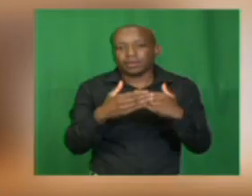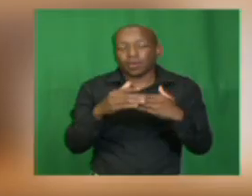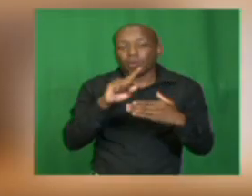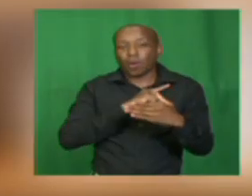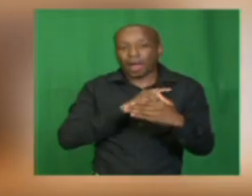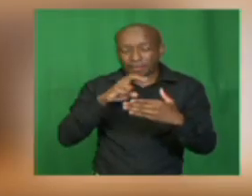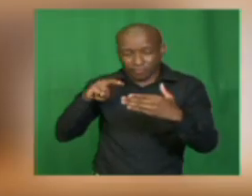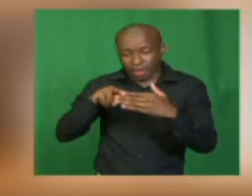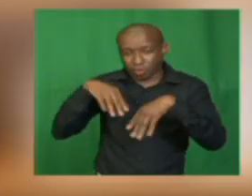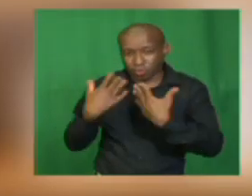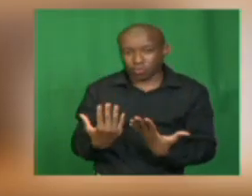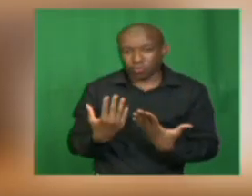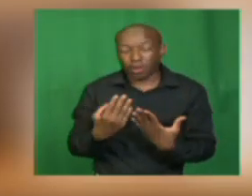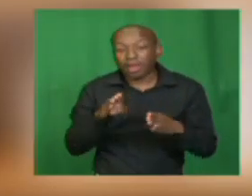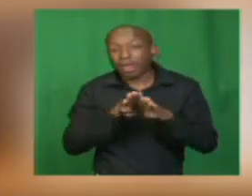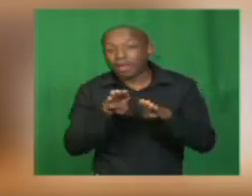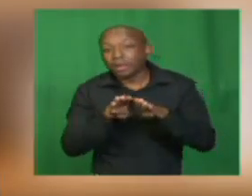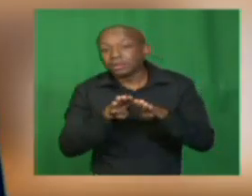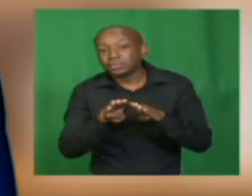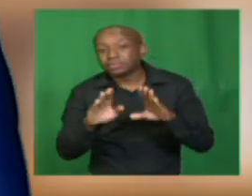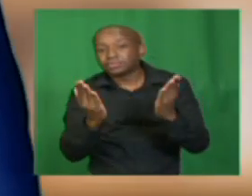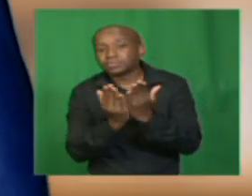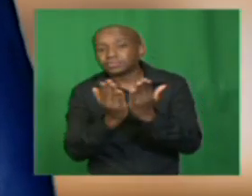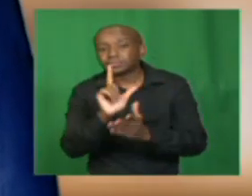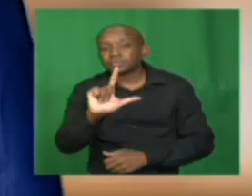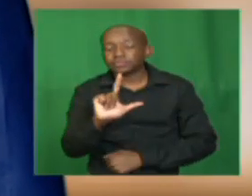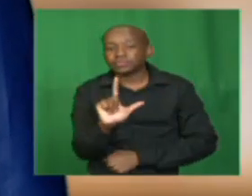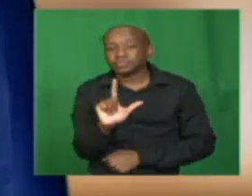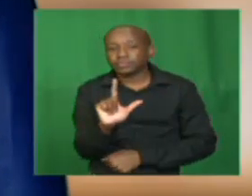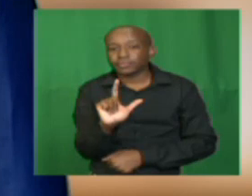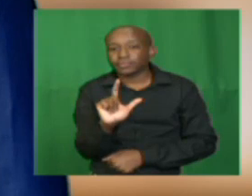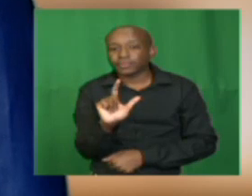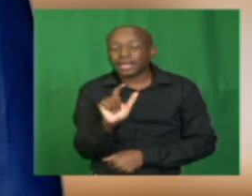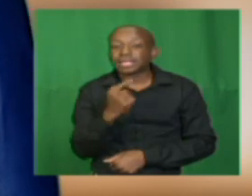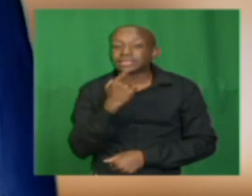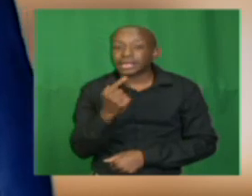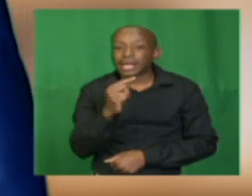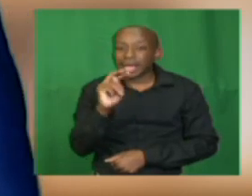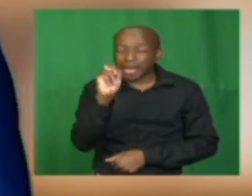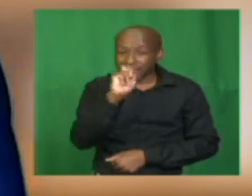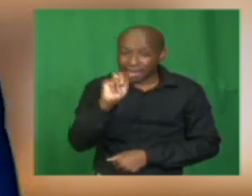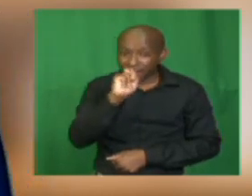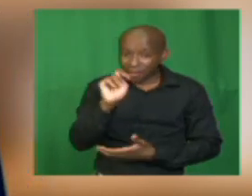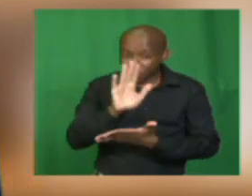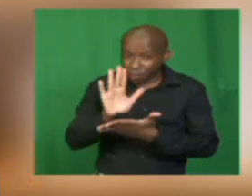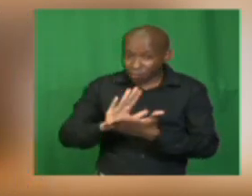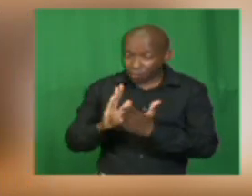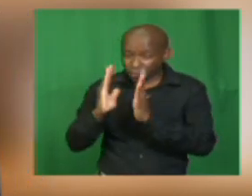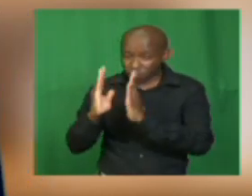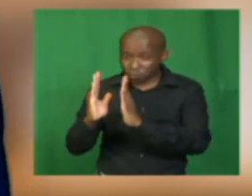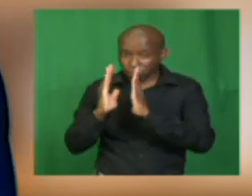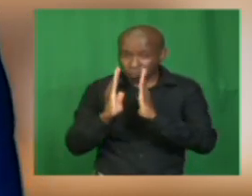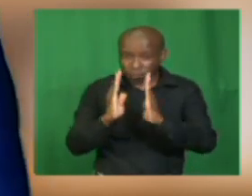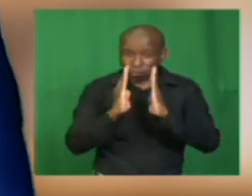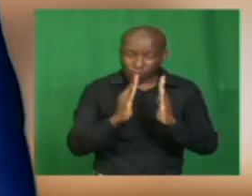my dear great servants we say a narrative is a series of events told or